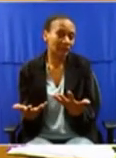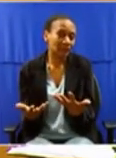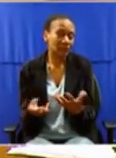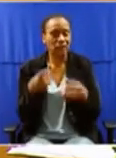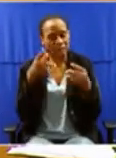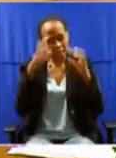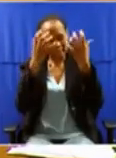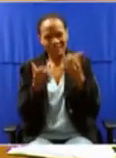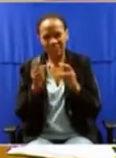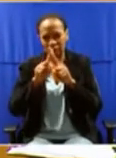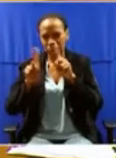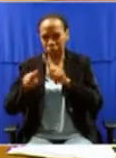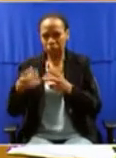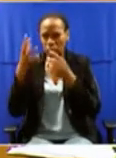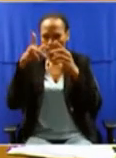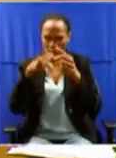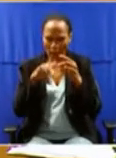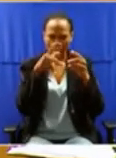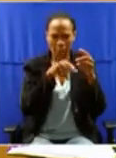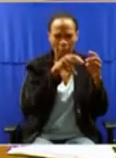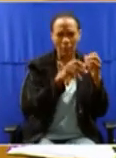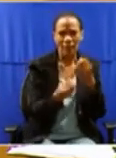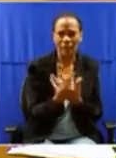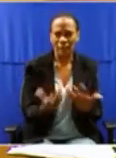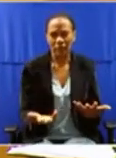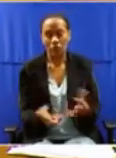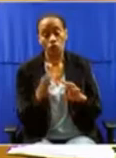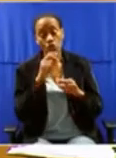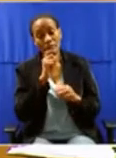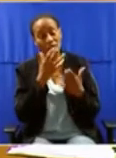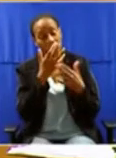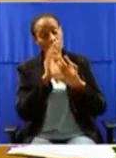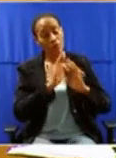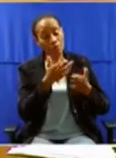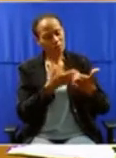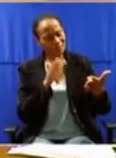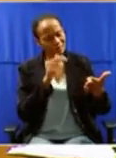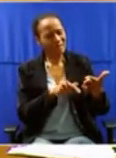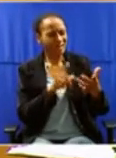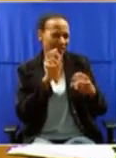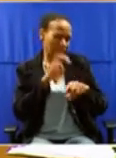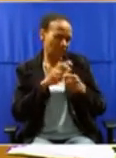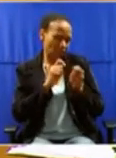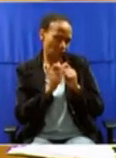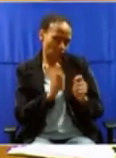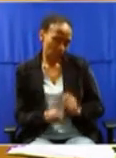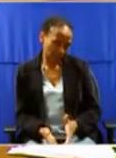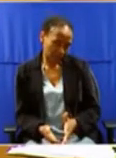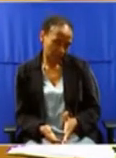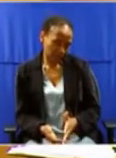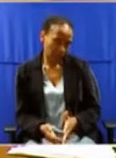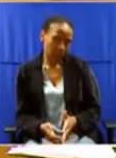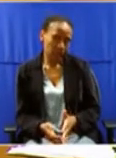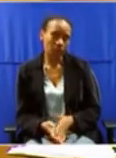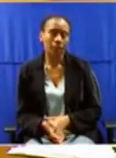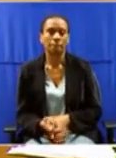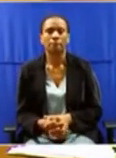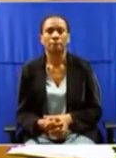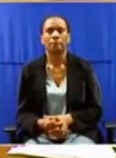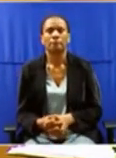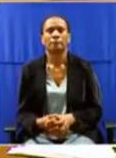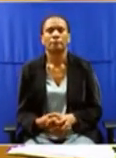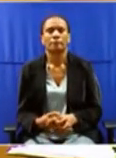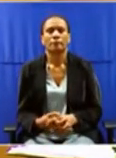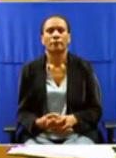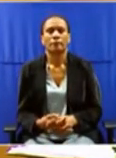on budgets. So what is highlighted in this report and what was said by the Commission was the